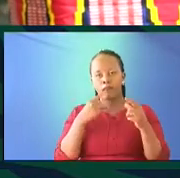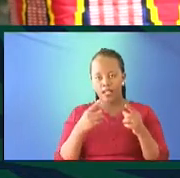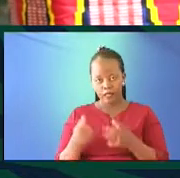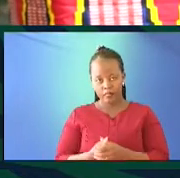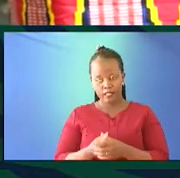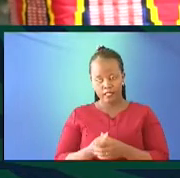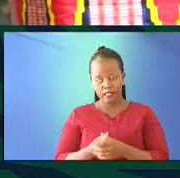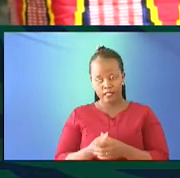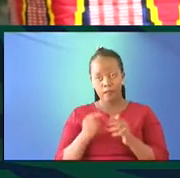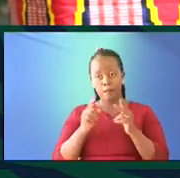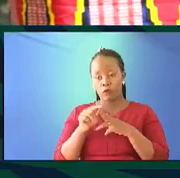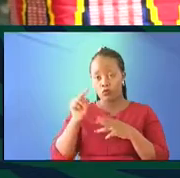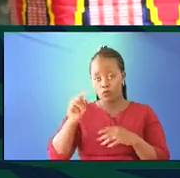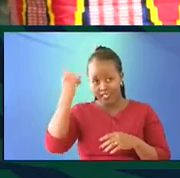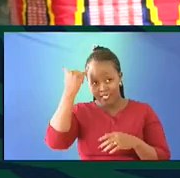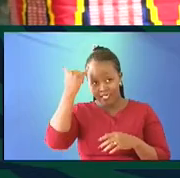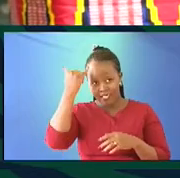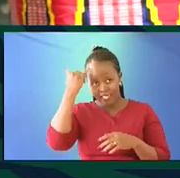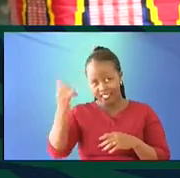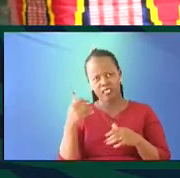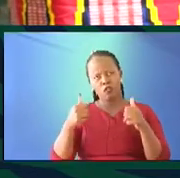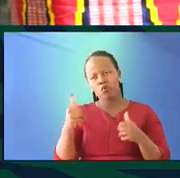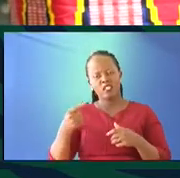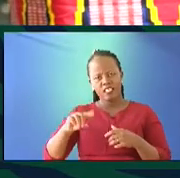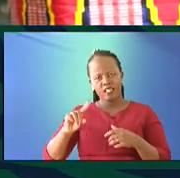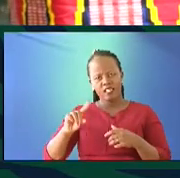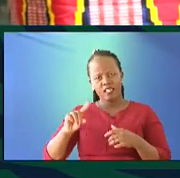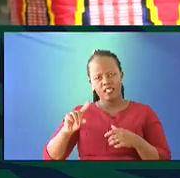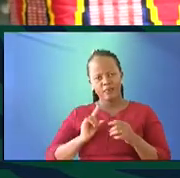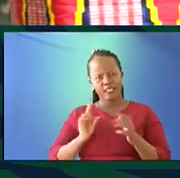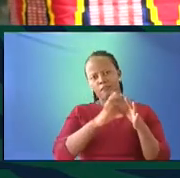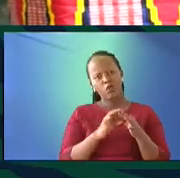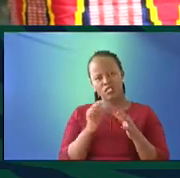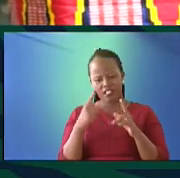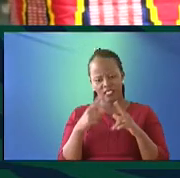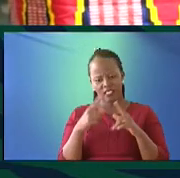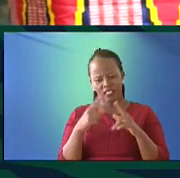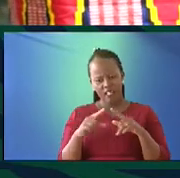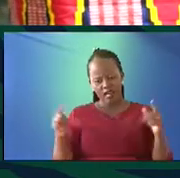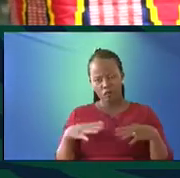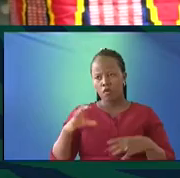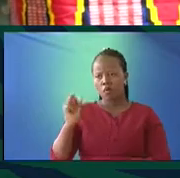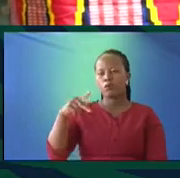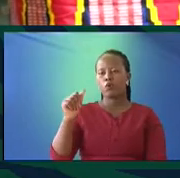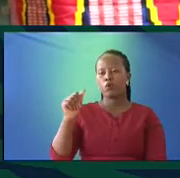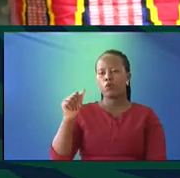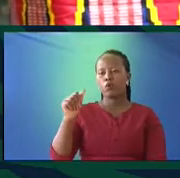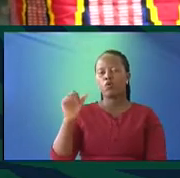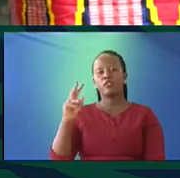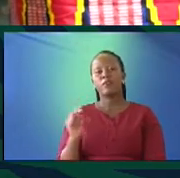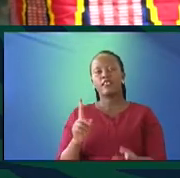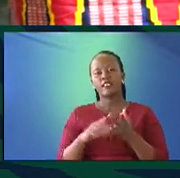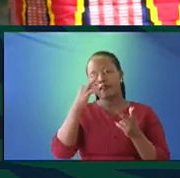Now, that idea that Spain belongs to the Spanish, Spanish language is for Spain, French language is